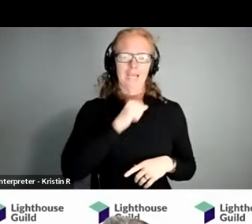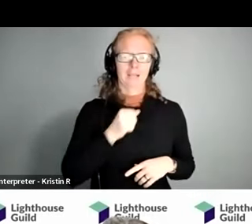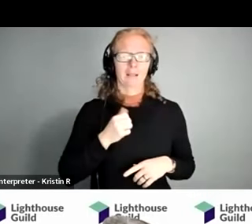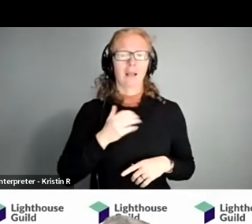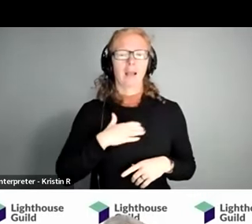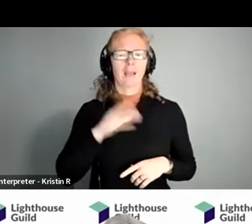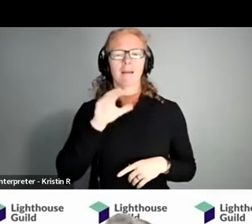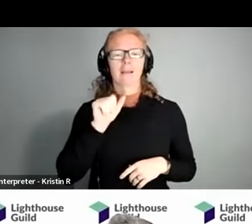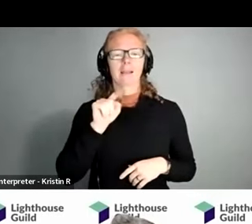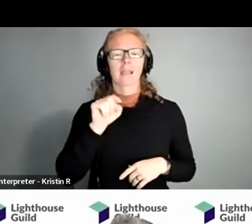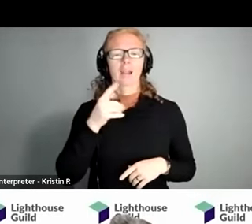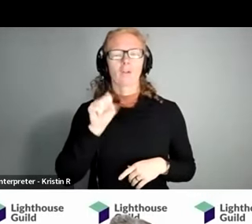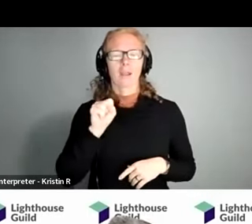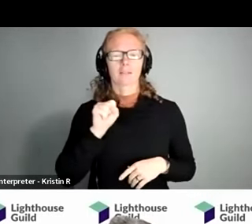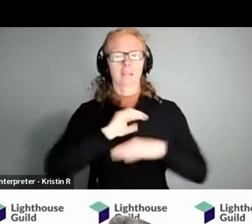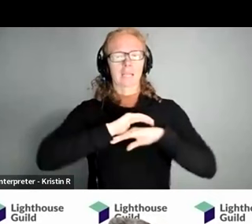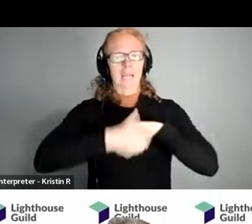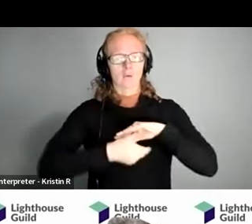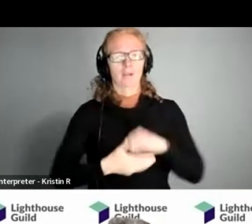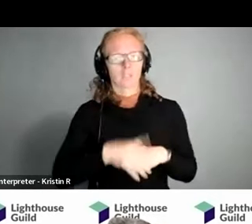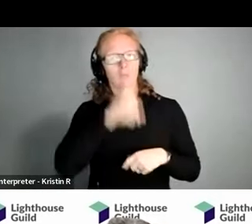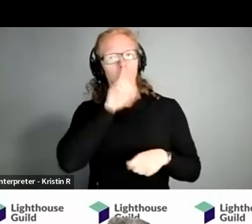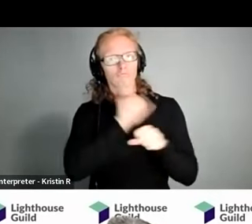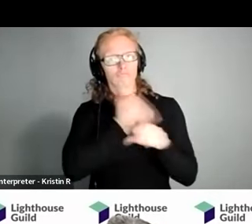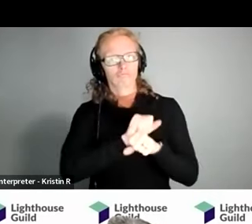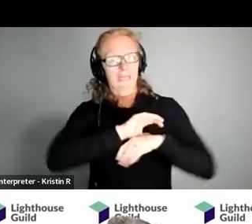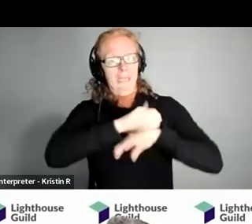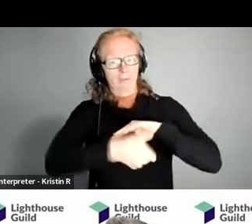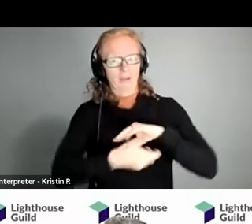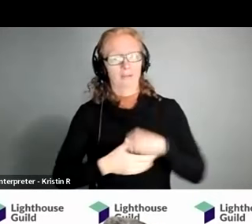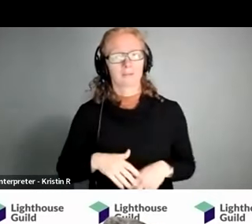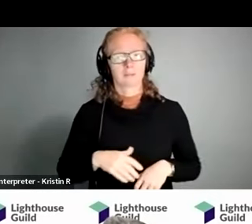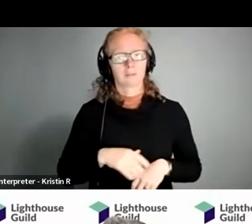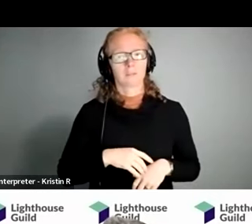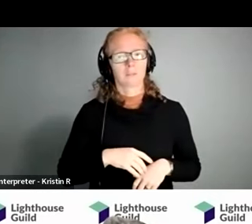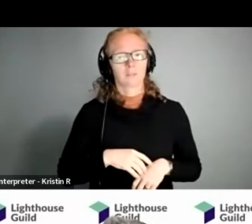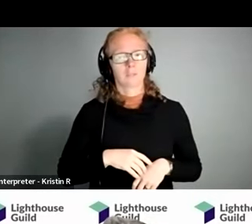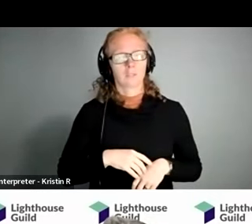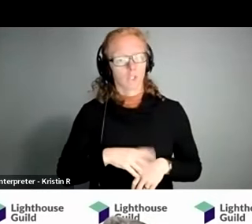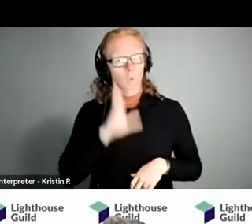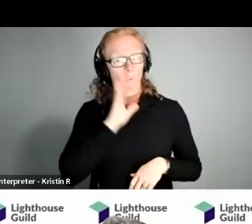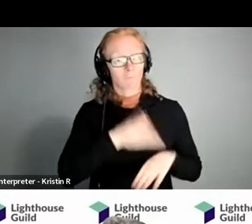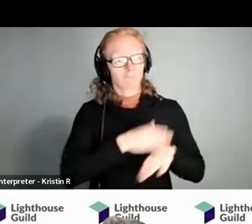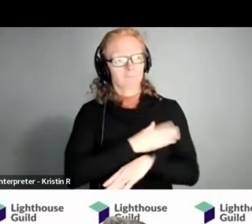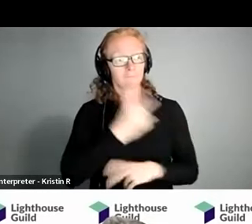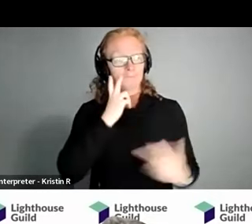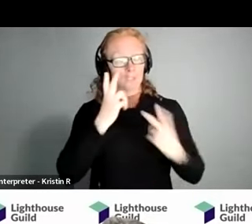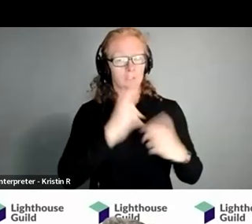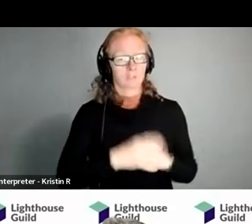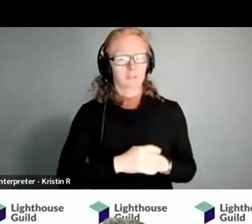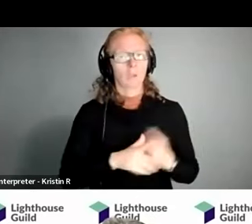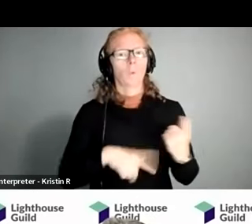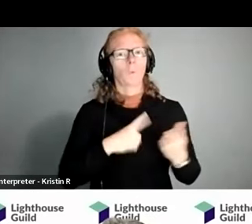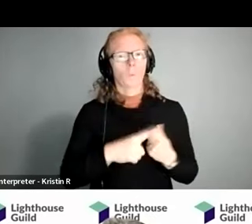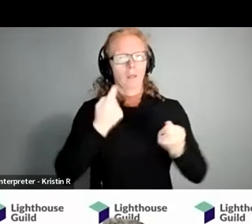cataracts and they're like oh you have like real cataracts and you're going to see so much better um when